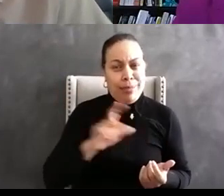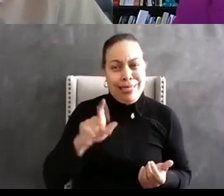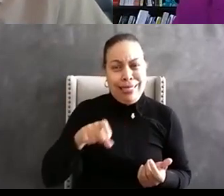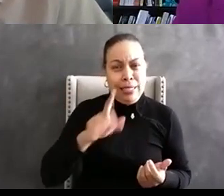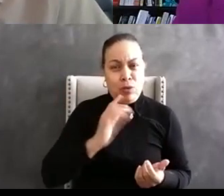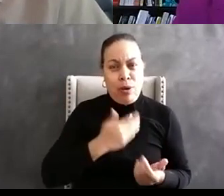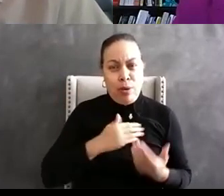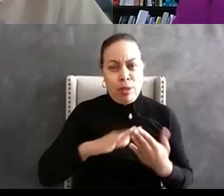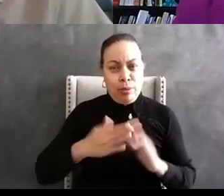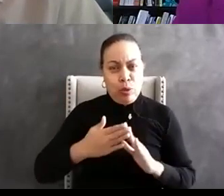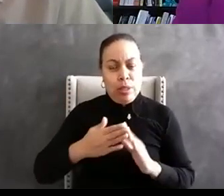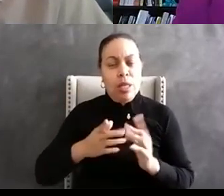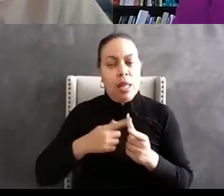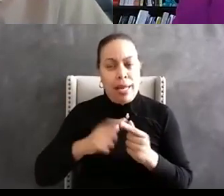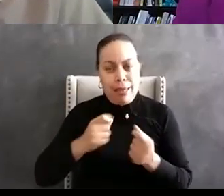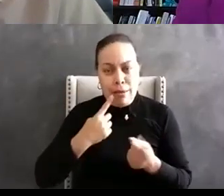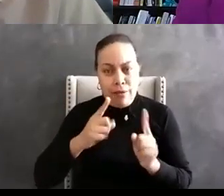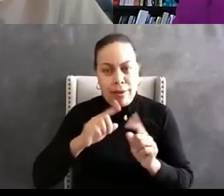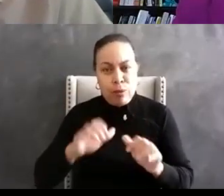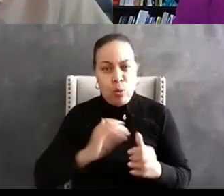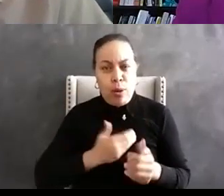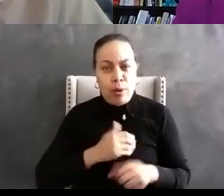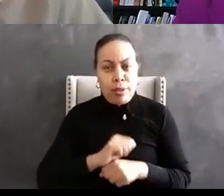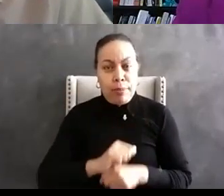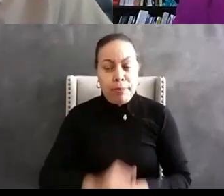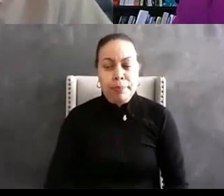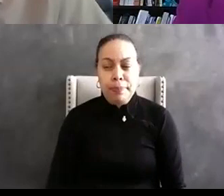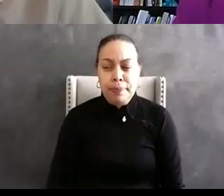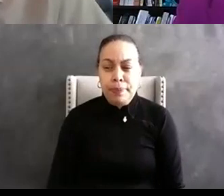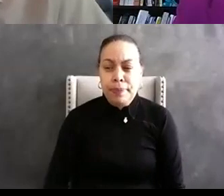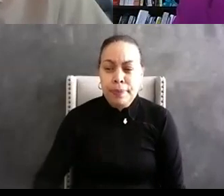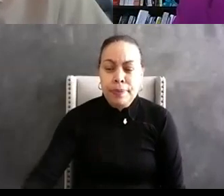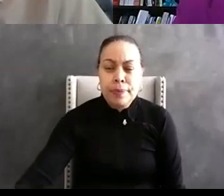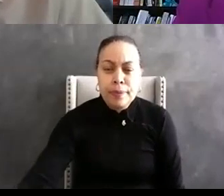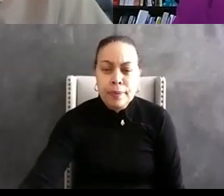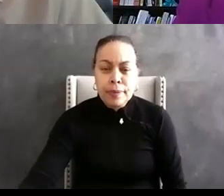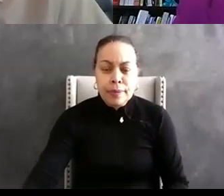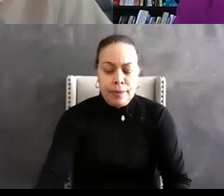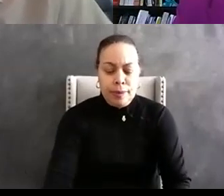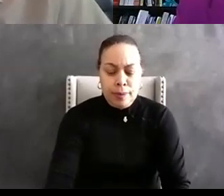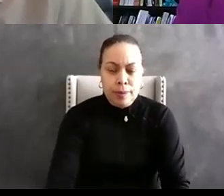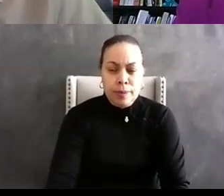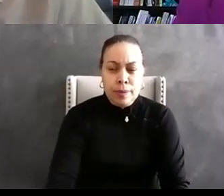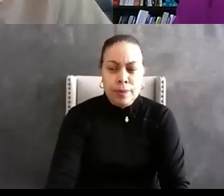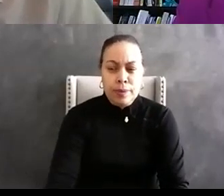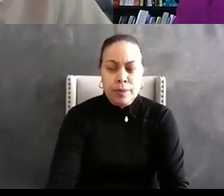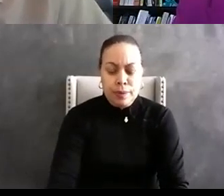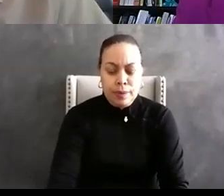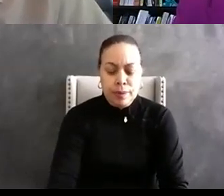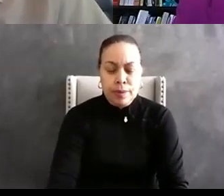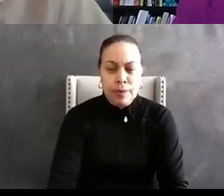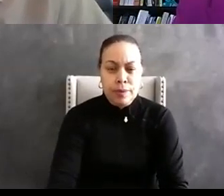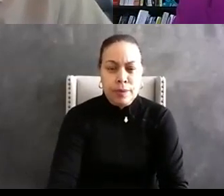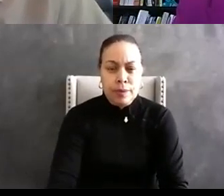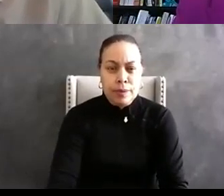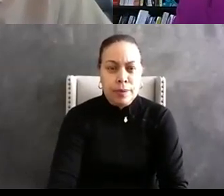community to more effectively do their job thank you so i'm going to add a caveat to this question